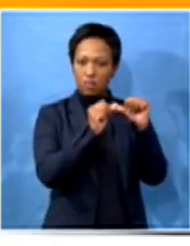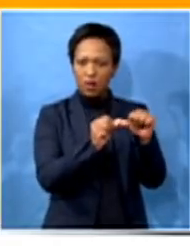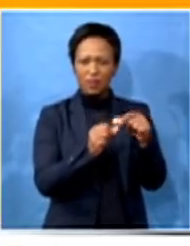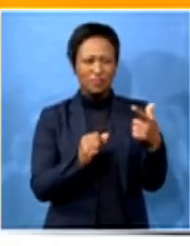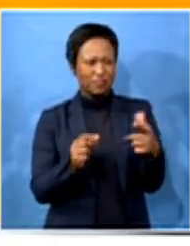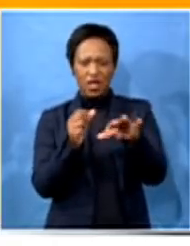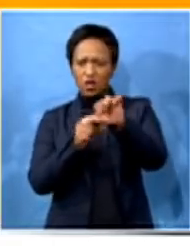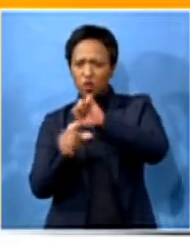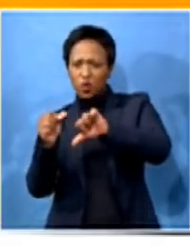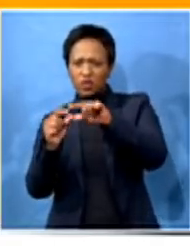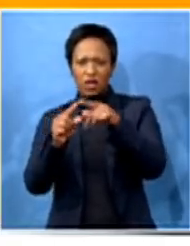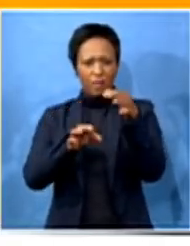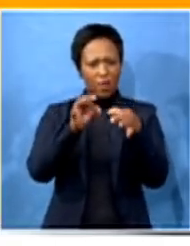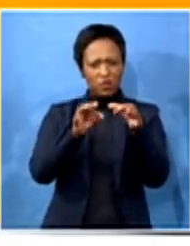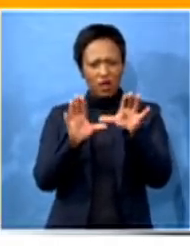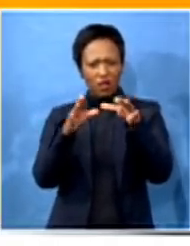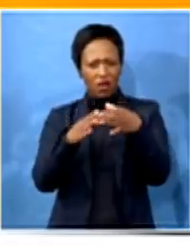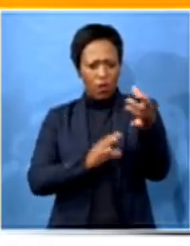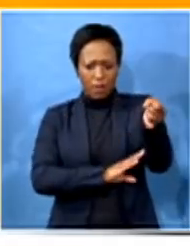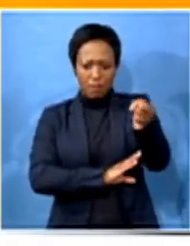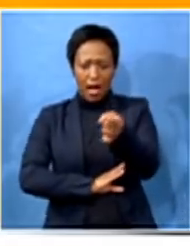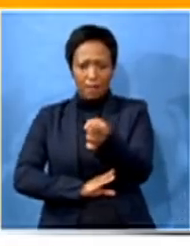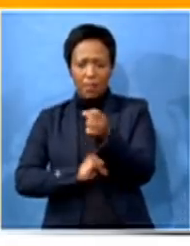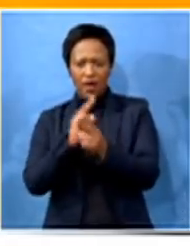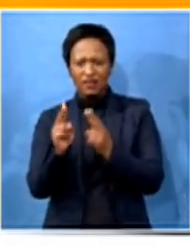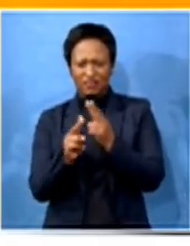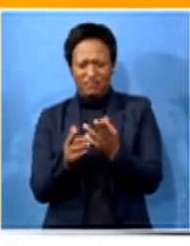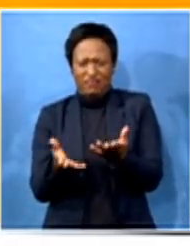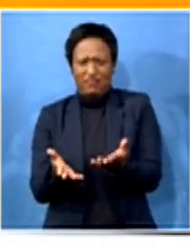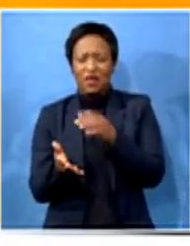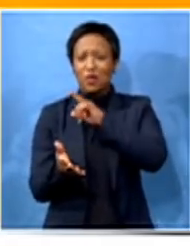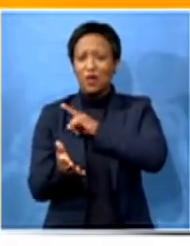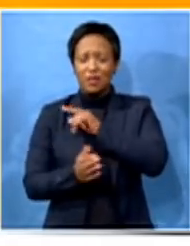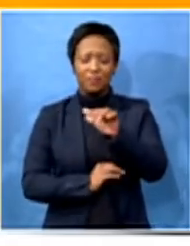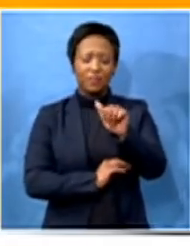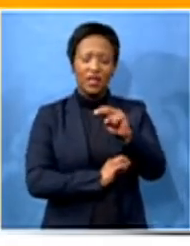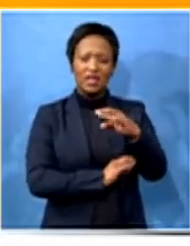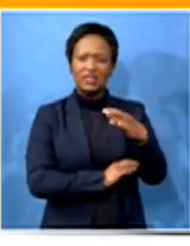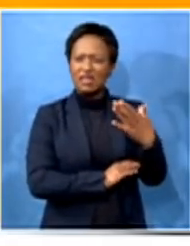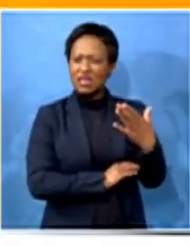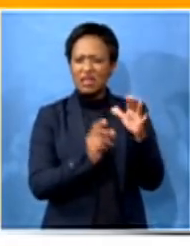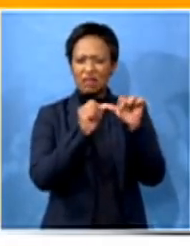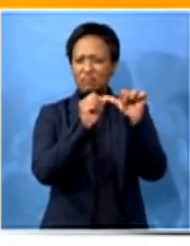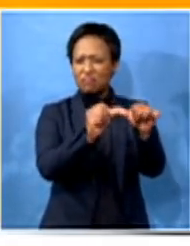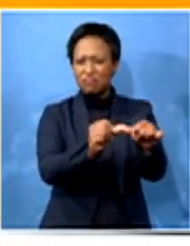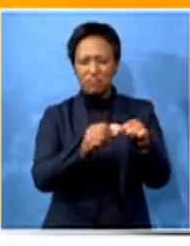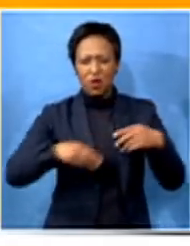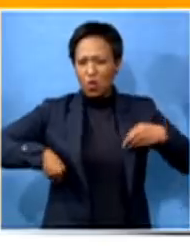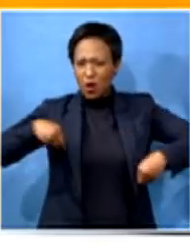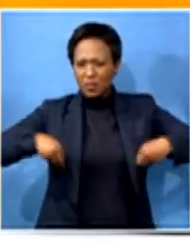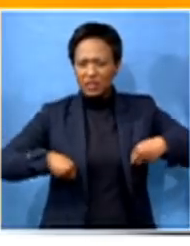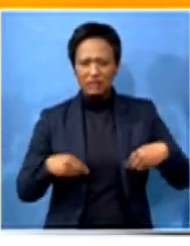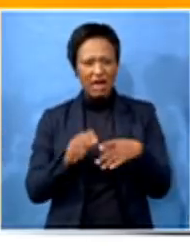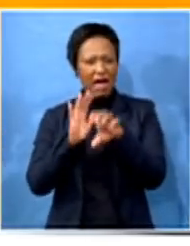political response to this appointment. And the comments range from the ANC recycling corruption to zero